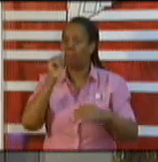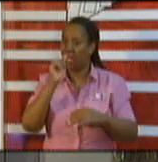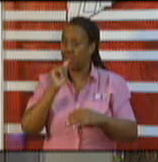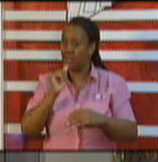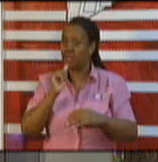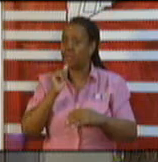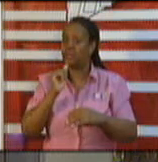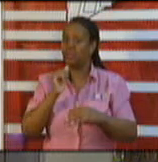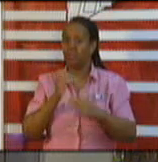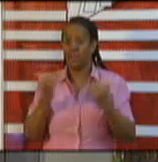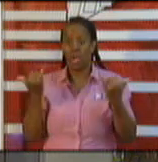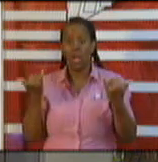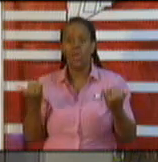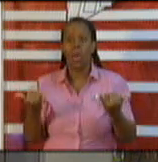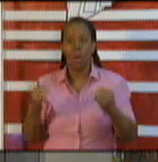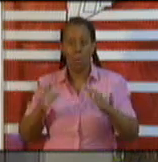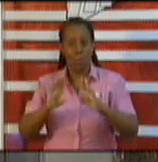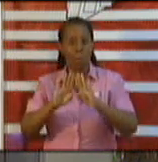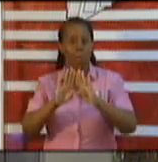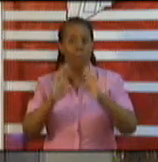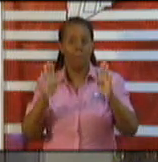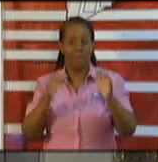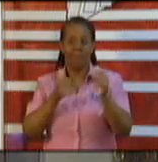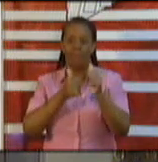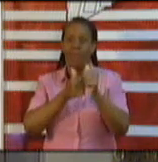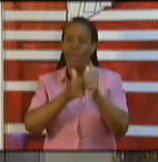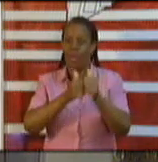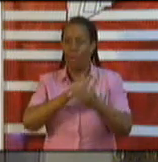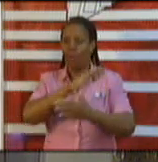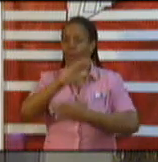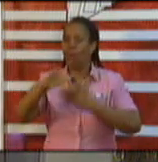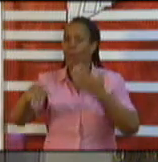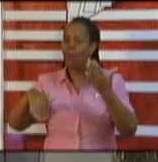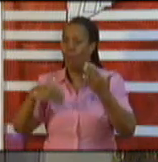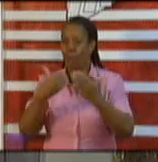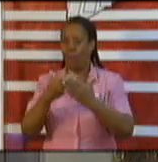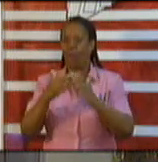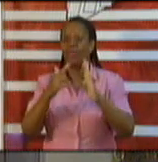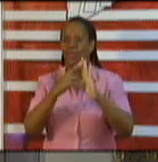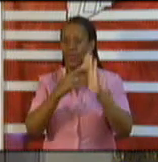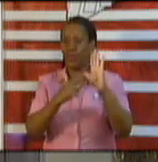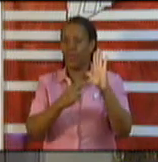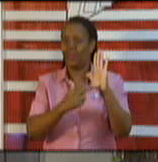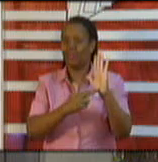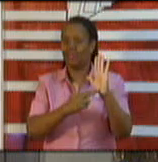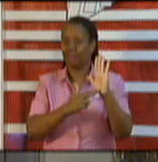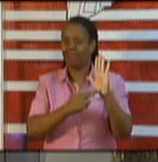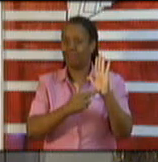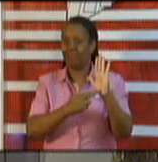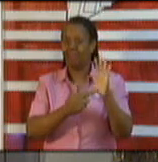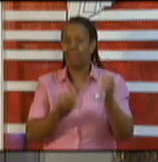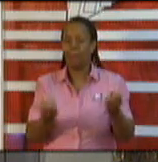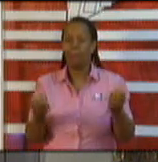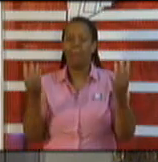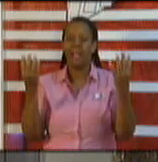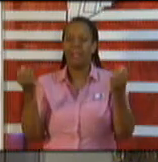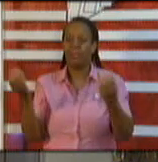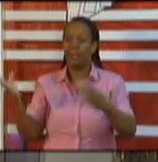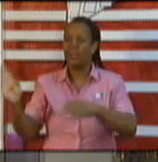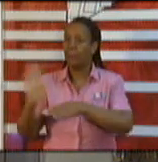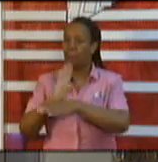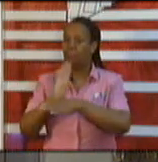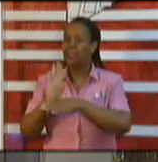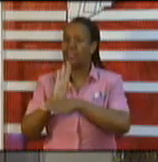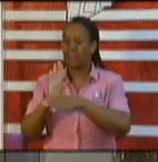conformed to all the protocols. So every single industry that waited its turn